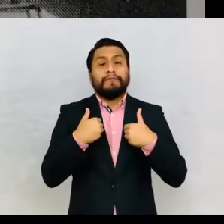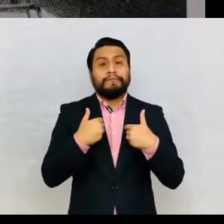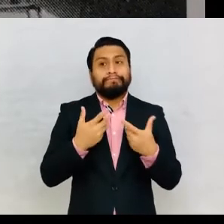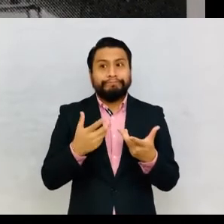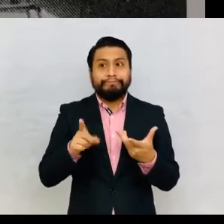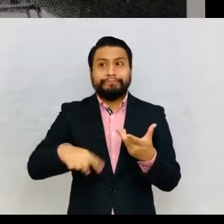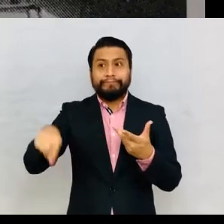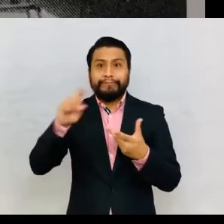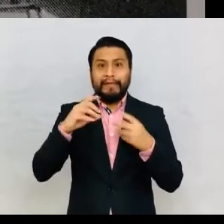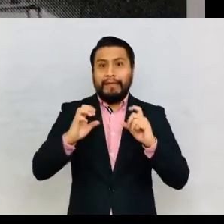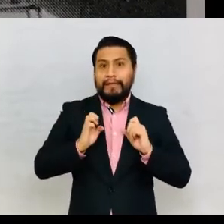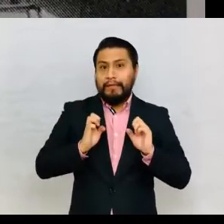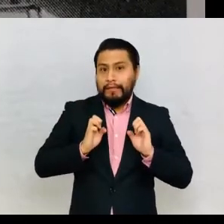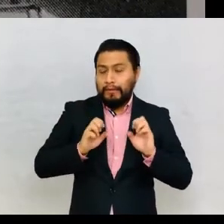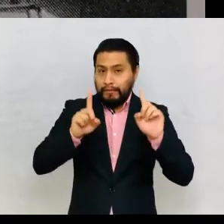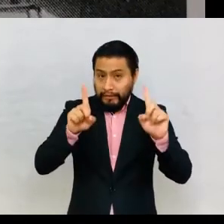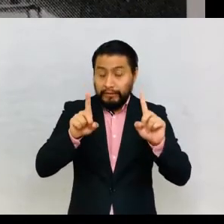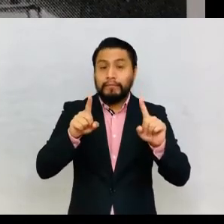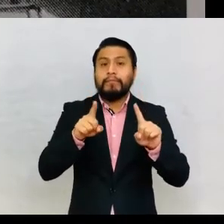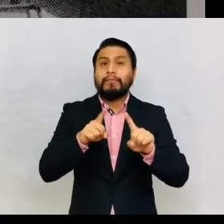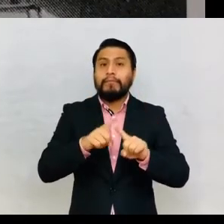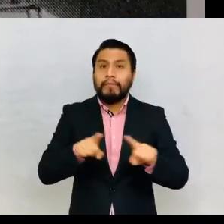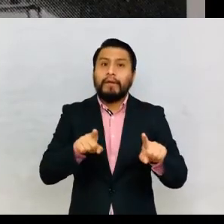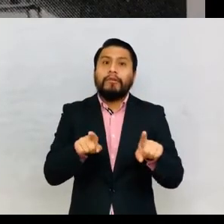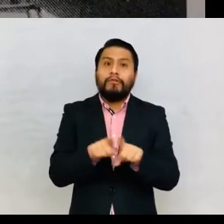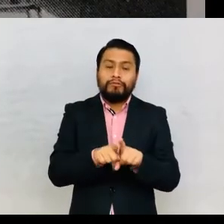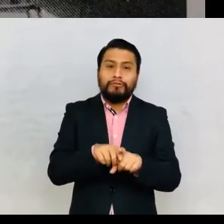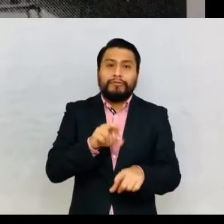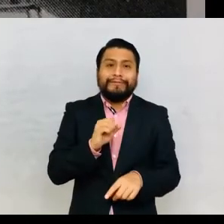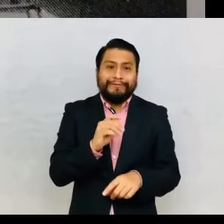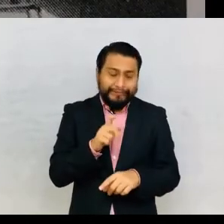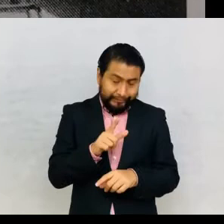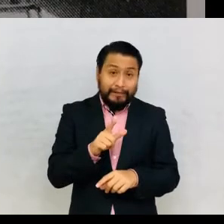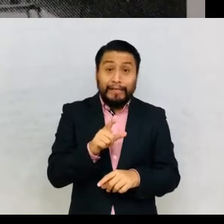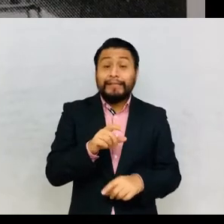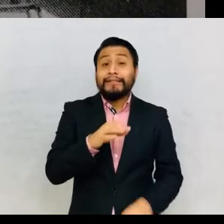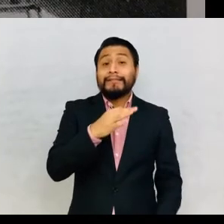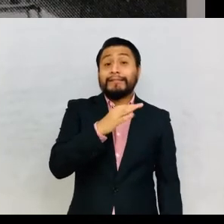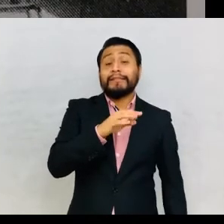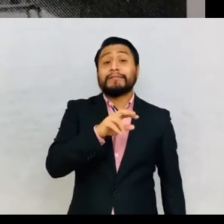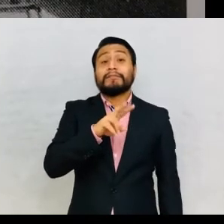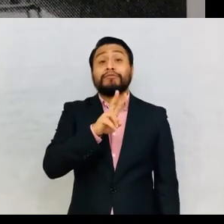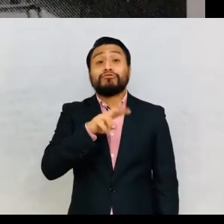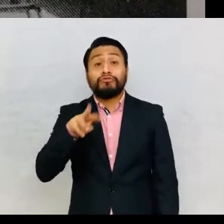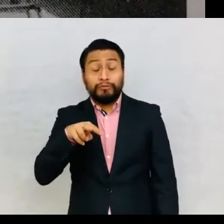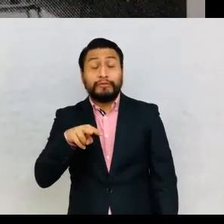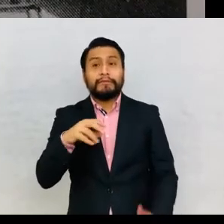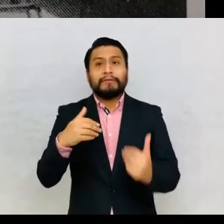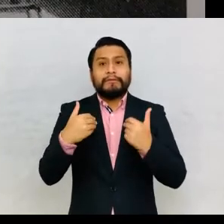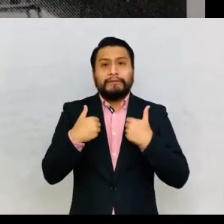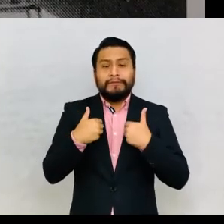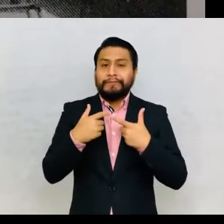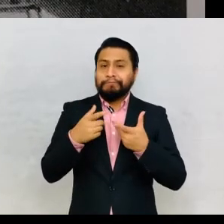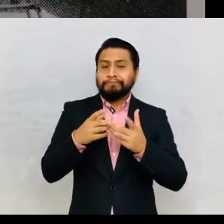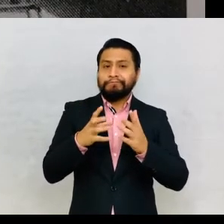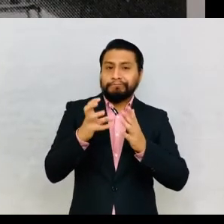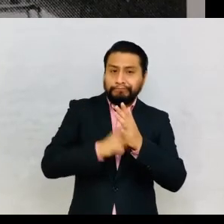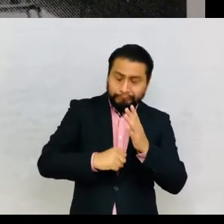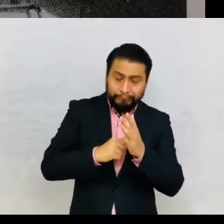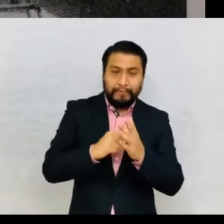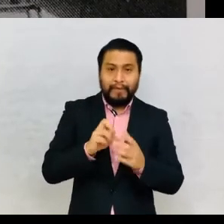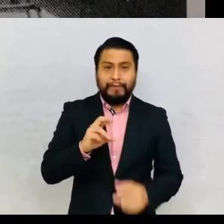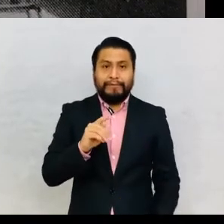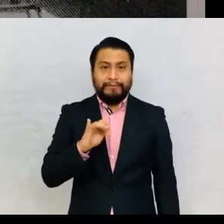was not only educational, but also racial. From 1922, the censuses eliminated racial classifications.